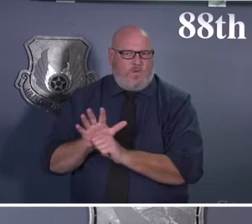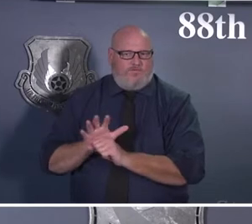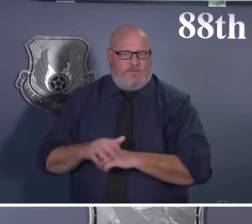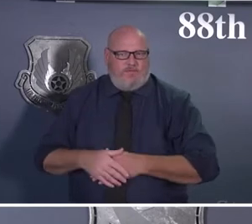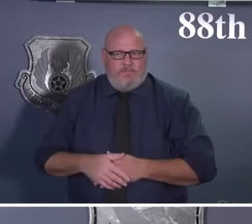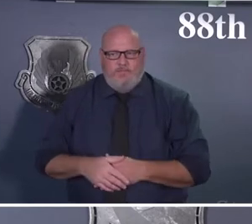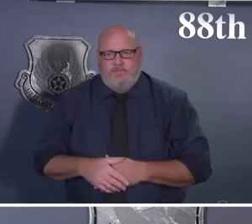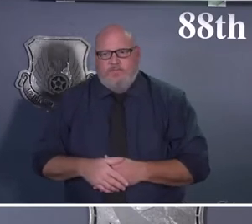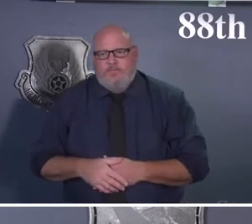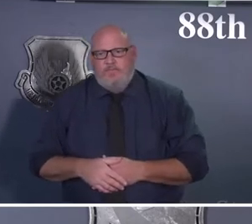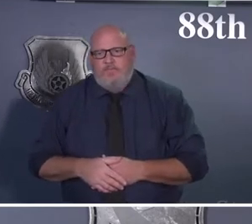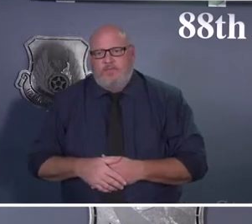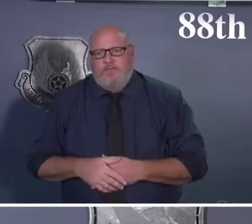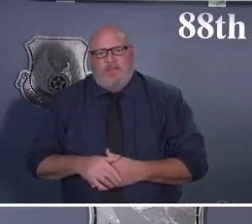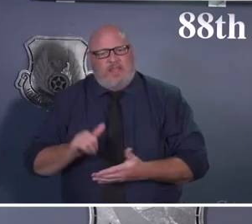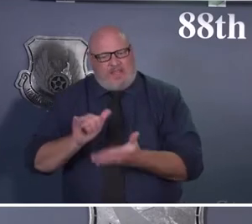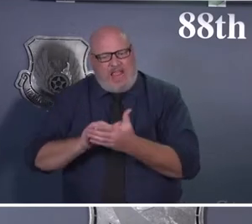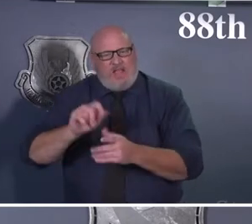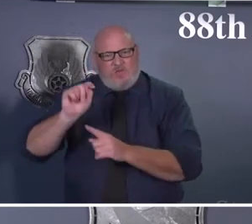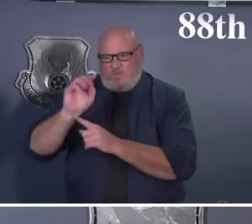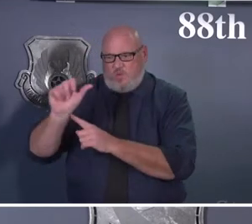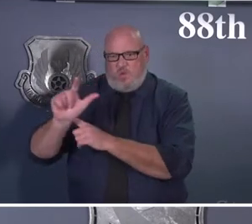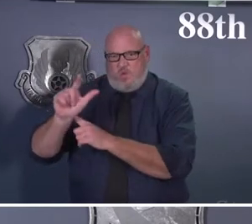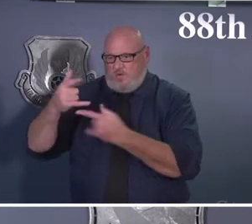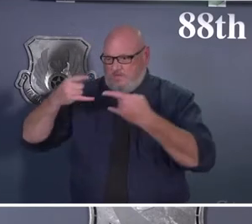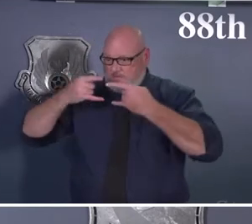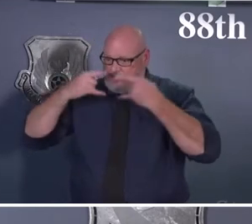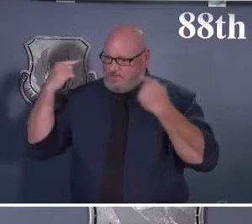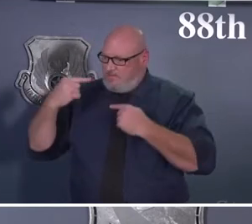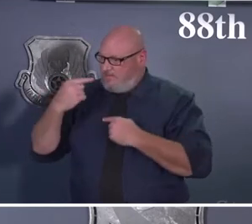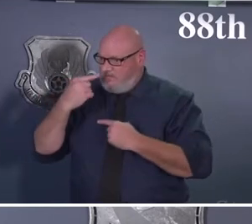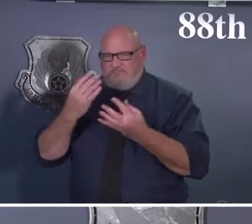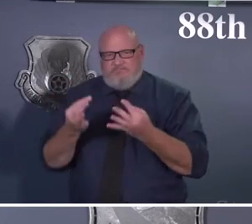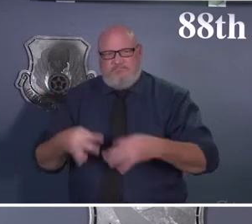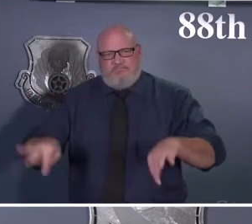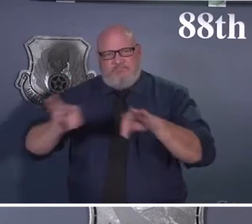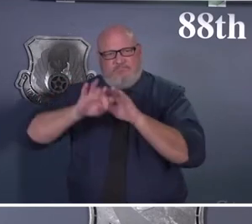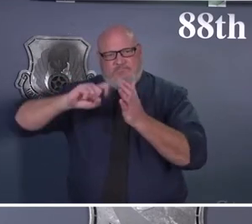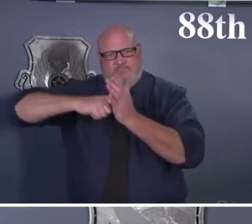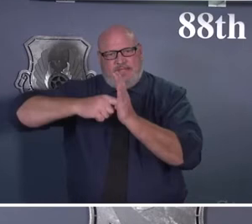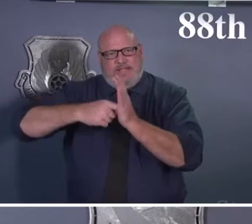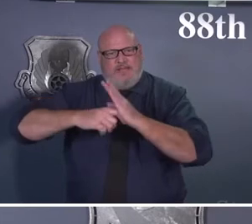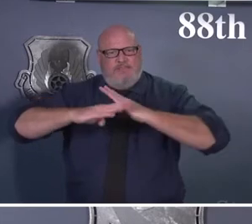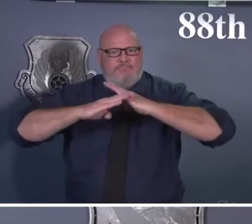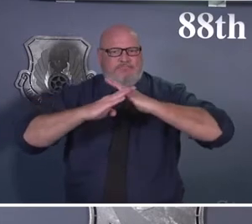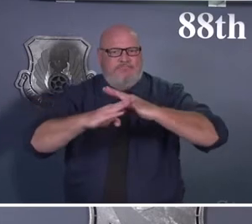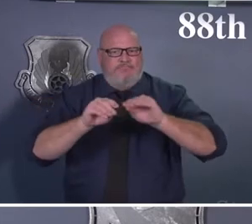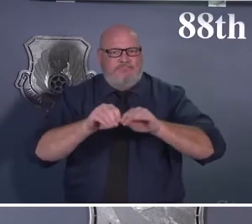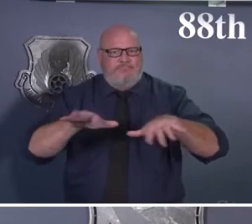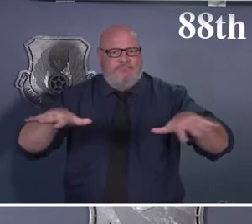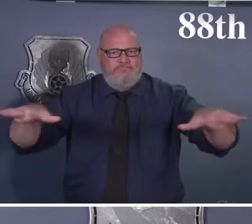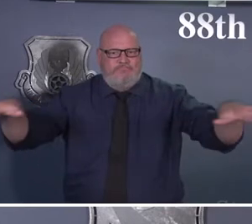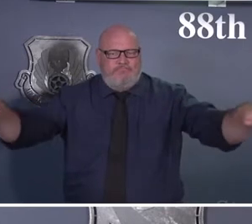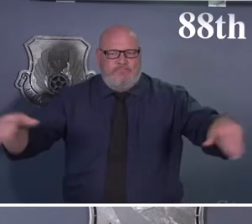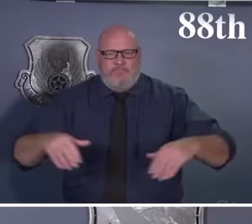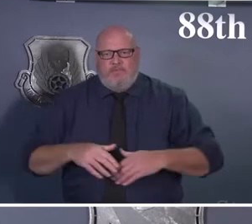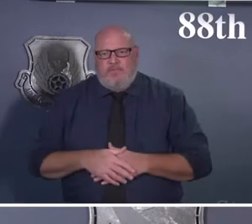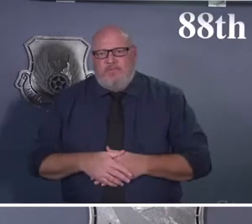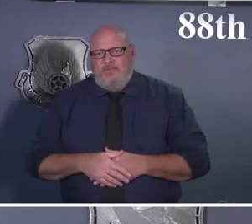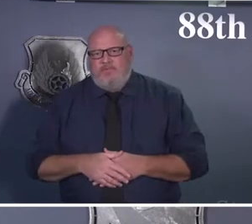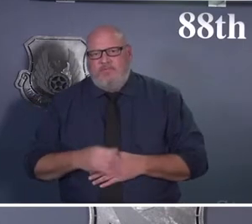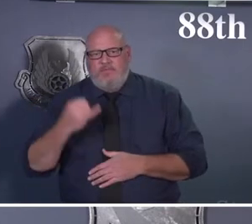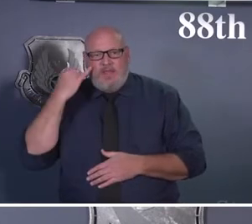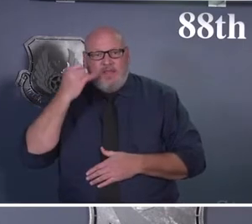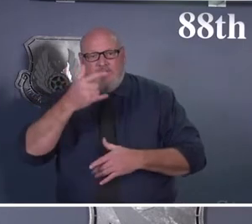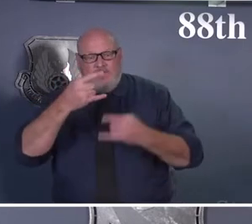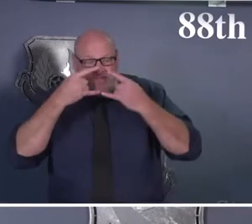installation open, running, and meeting its mission. Stopping wearing masks too early is a lot like stopping taking your antibiotics before your